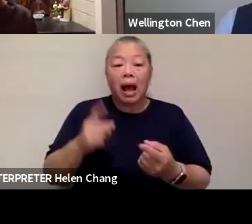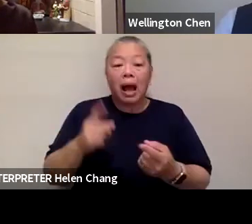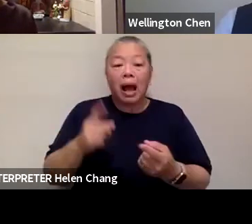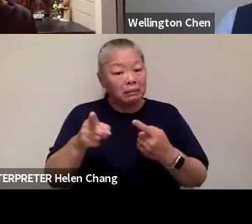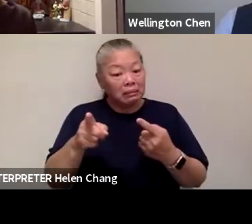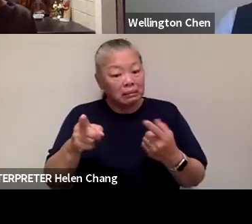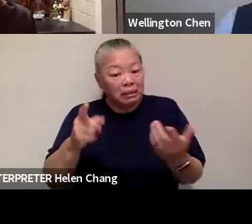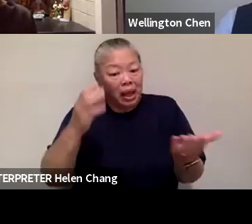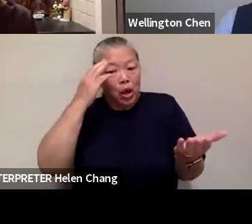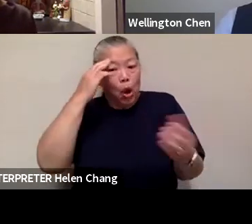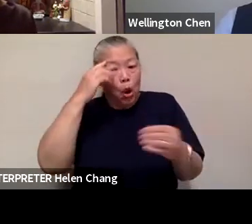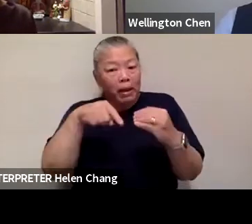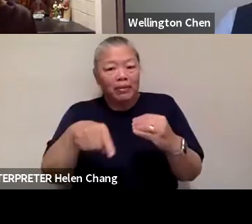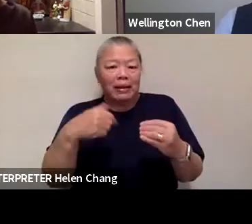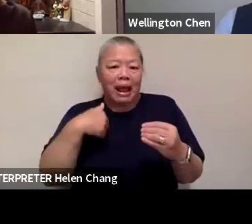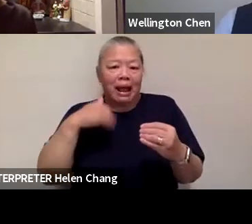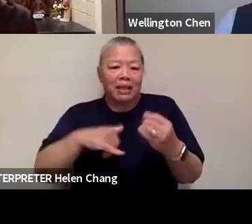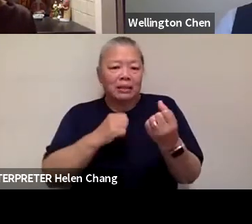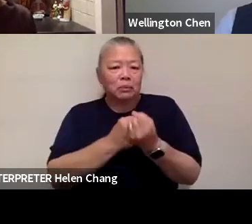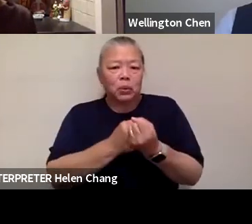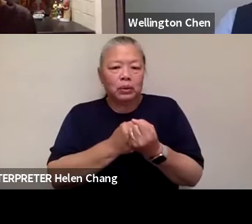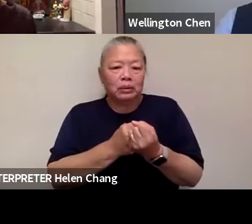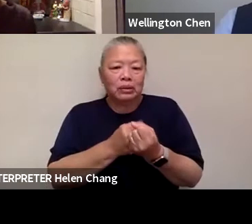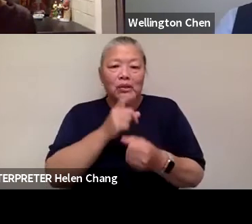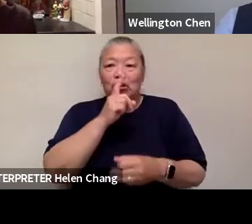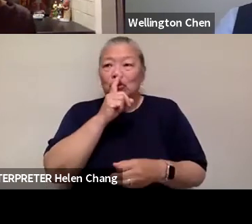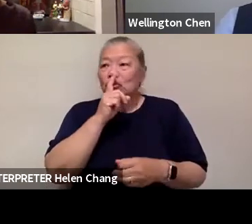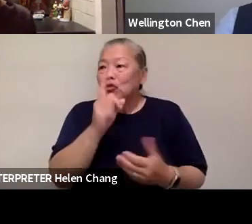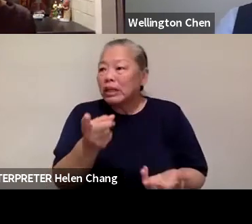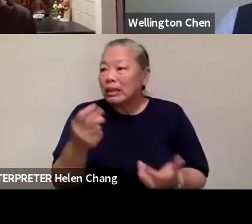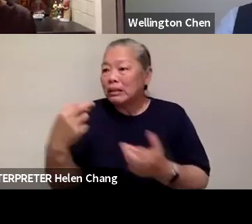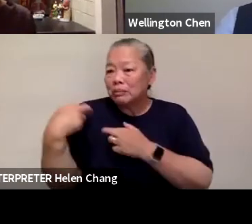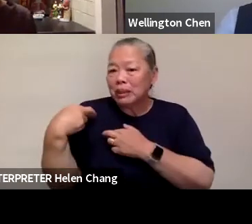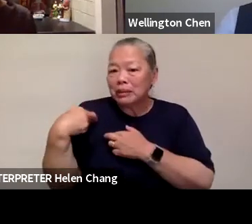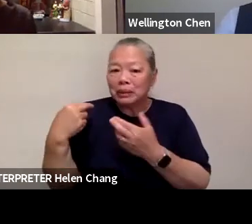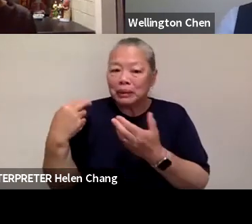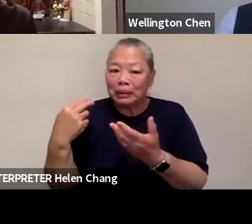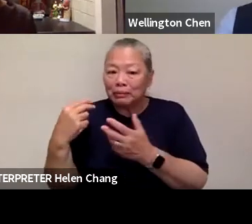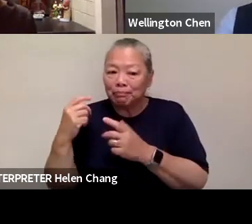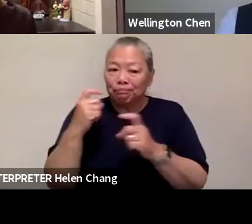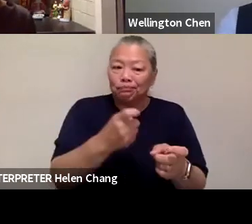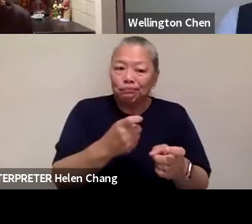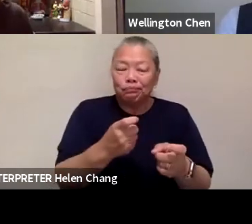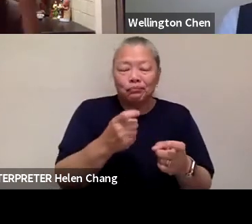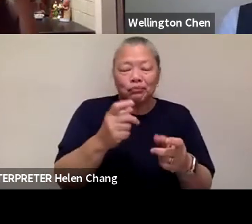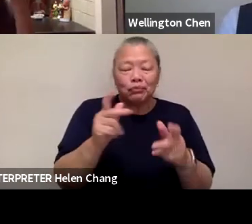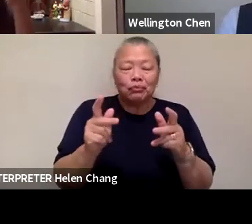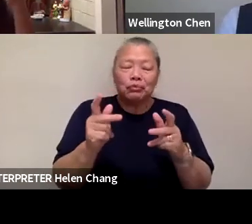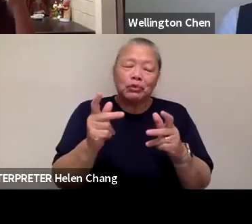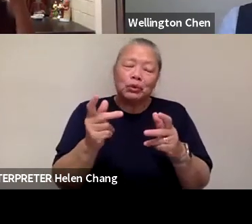Unfortunately, it's left to our diners and our fans and the people that believe that immigrants